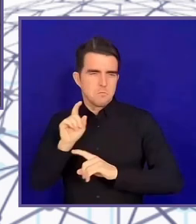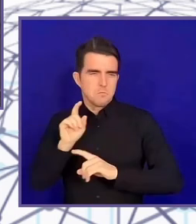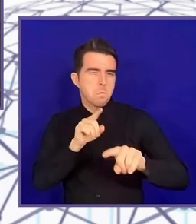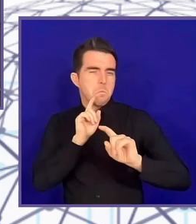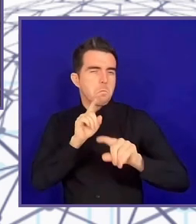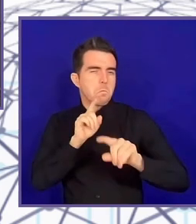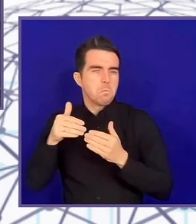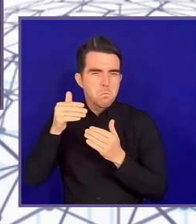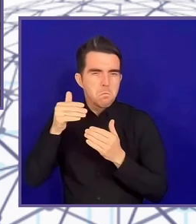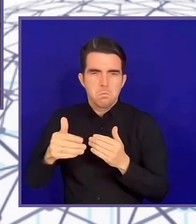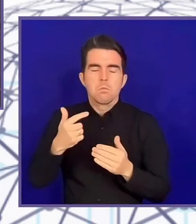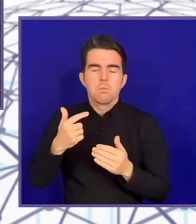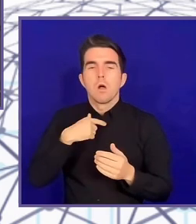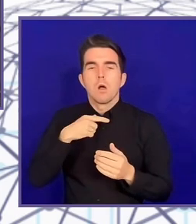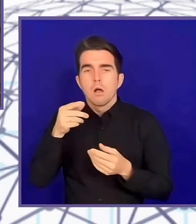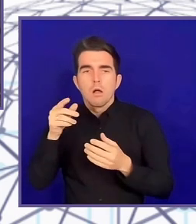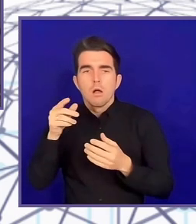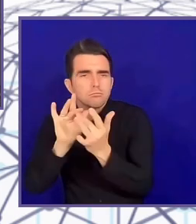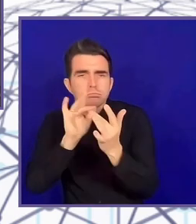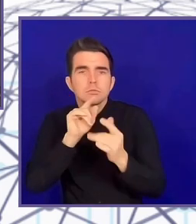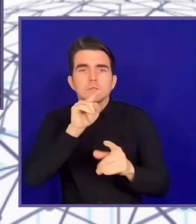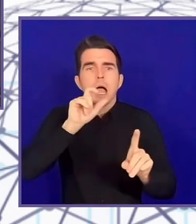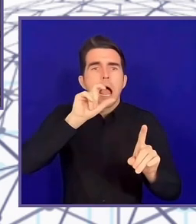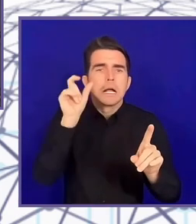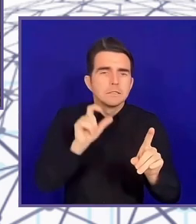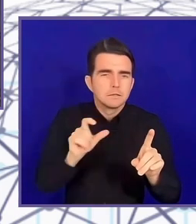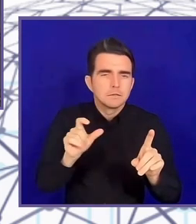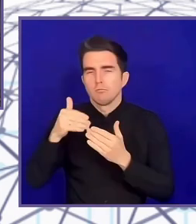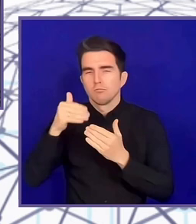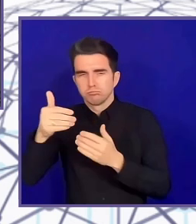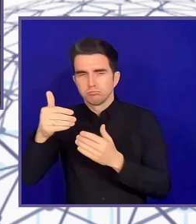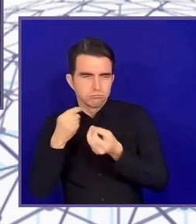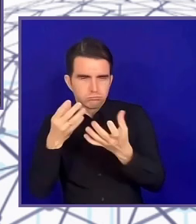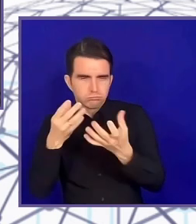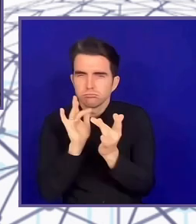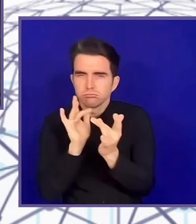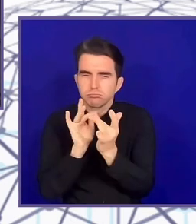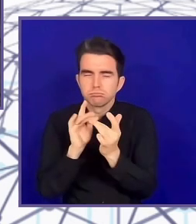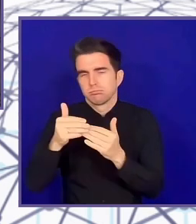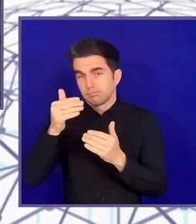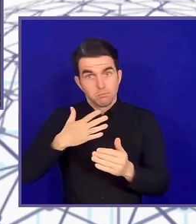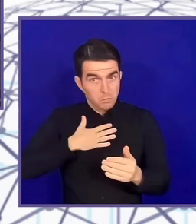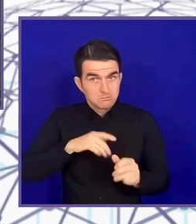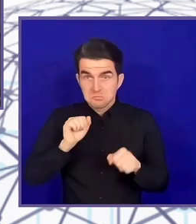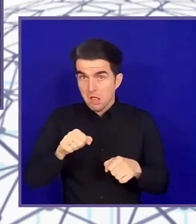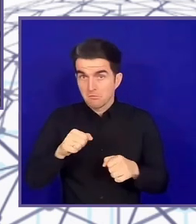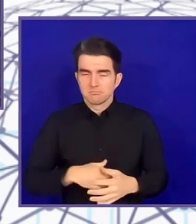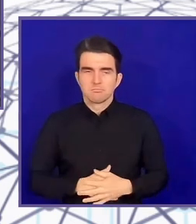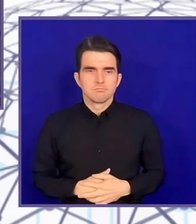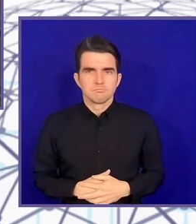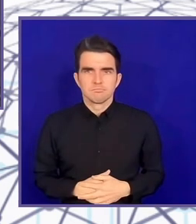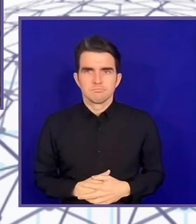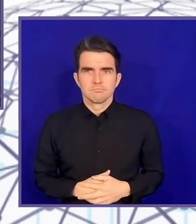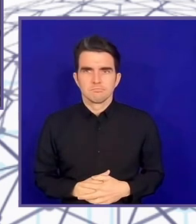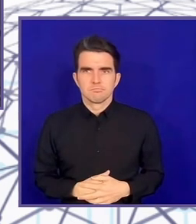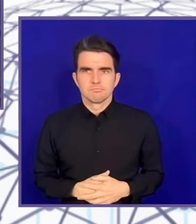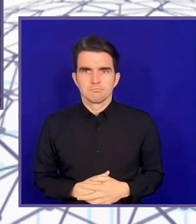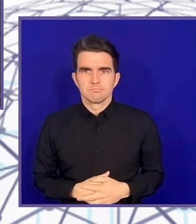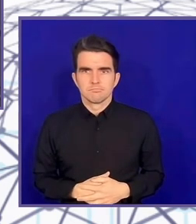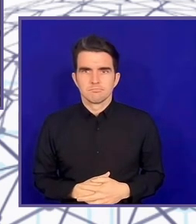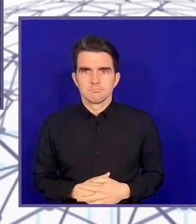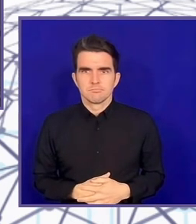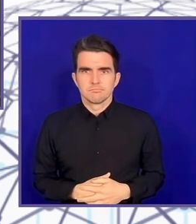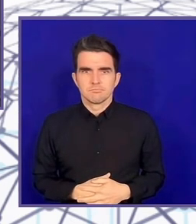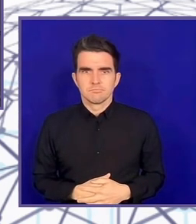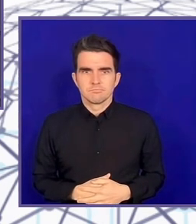yeah, yeah, yeah, I don't know. One more. Okay. Sorry, so Jaffa and